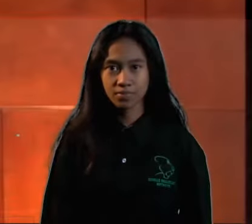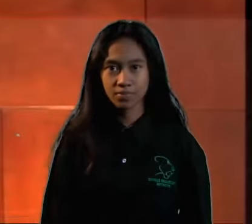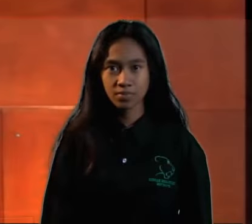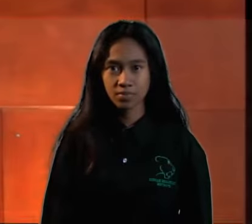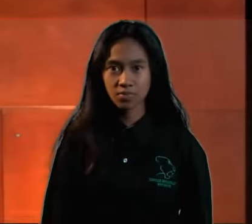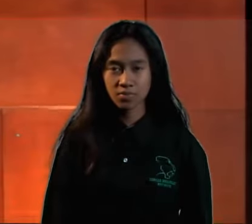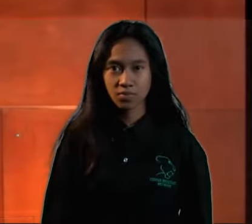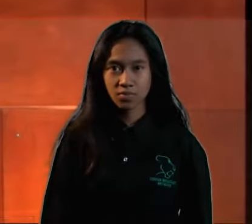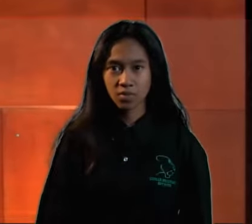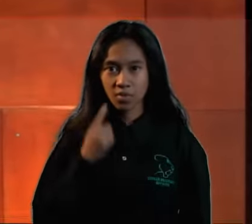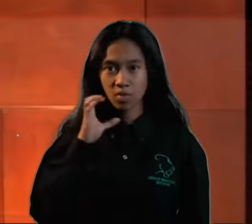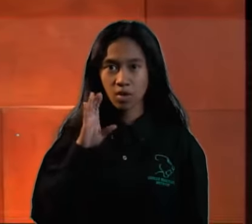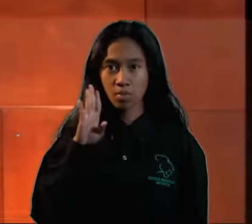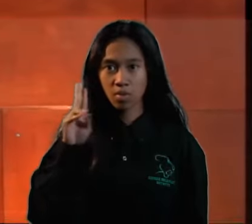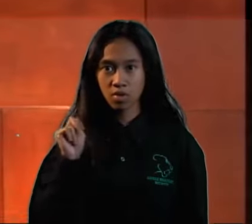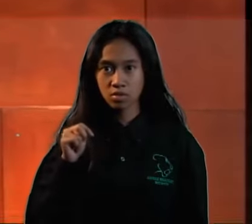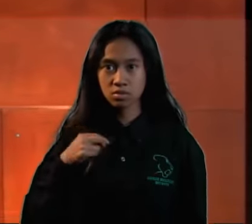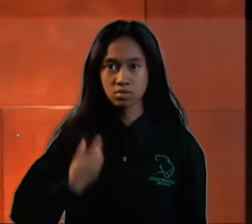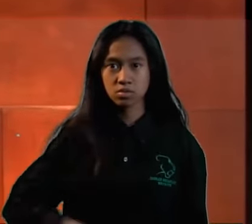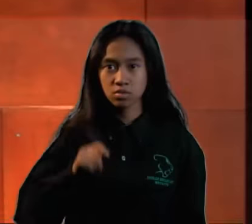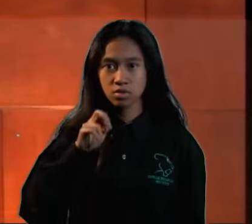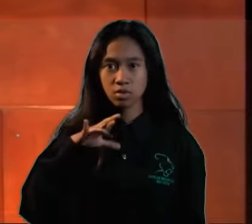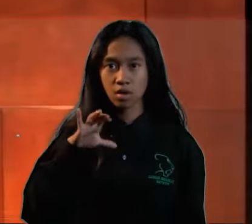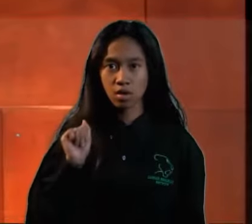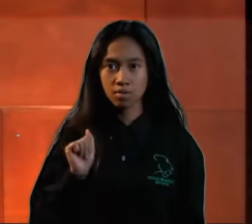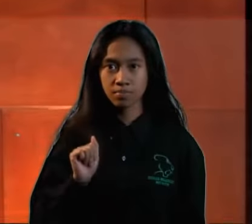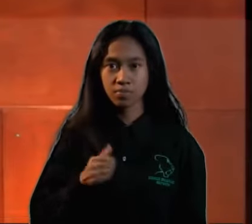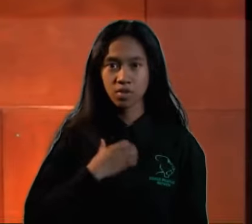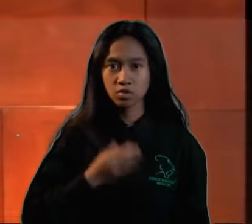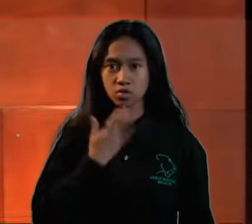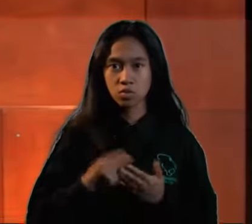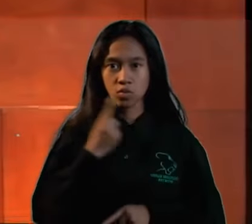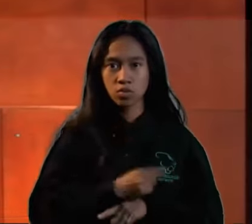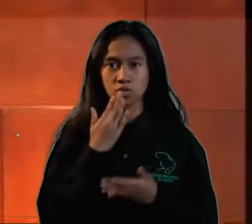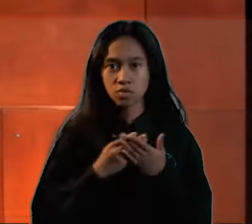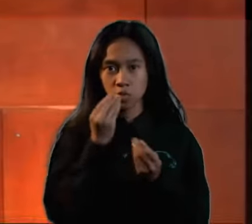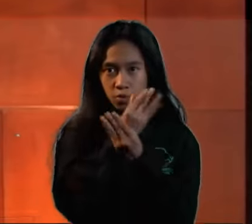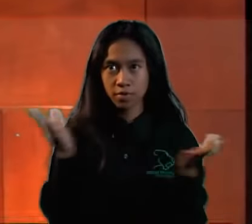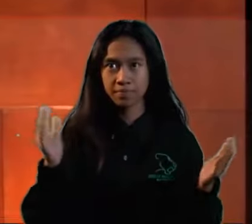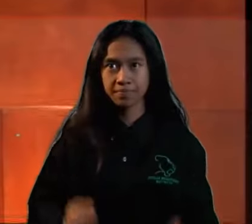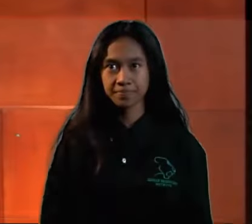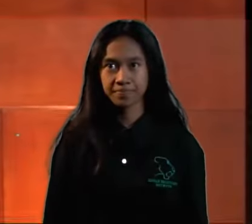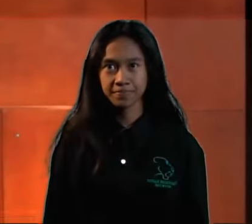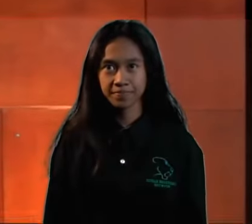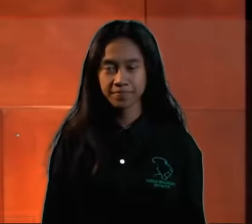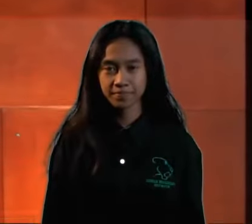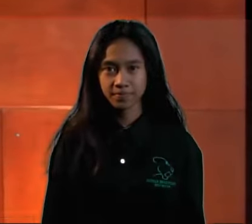And for the CBN, I'm T. Brown, wishing you a good day and some good news.